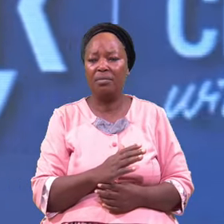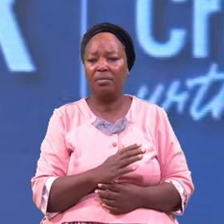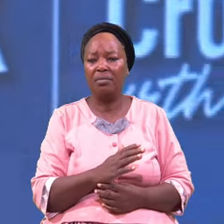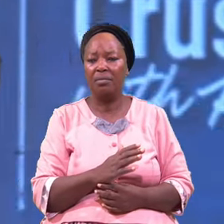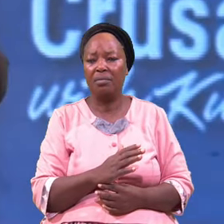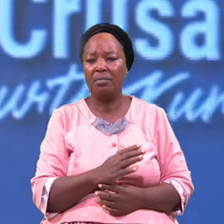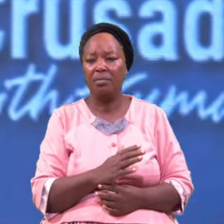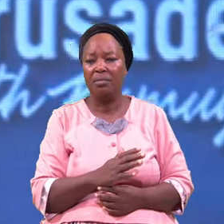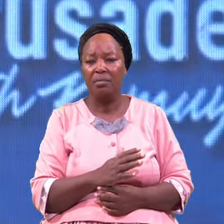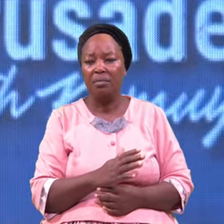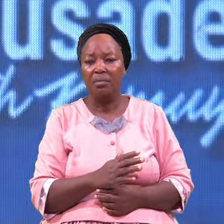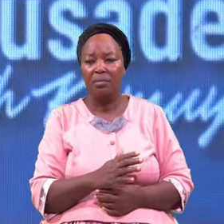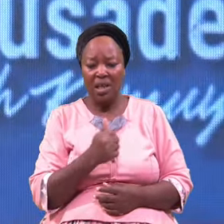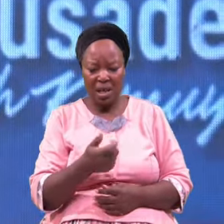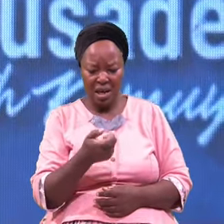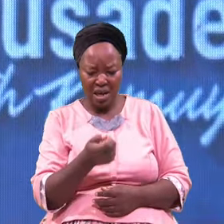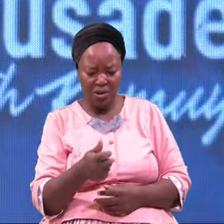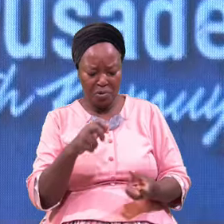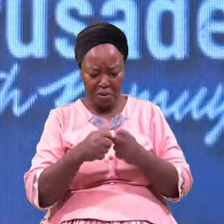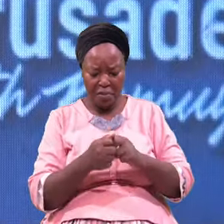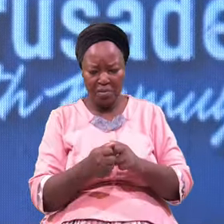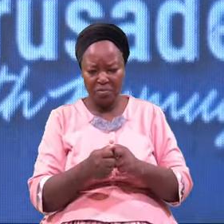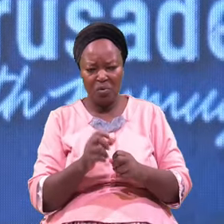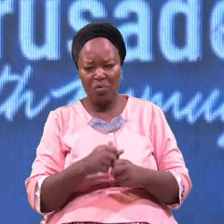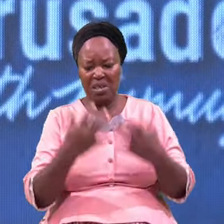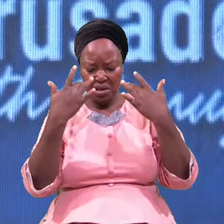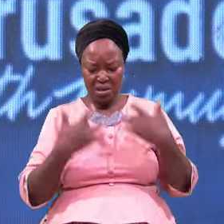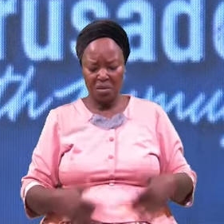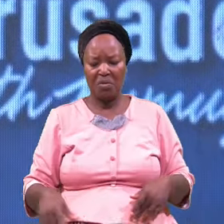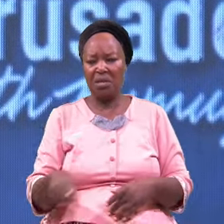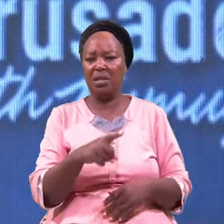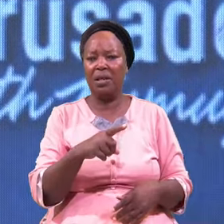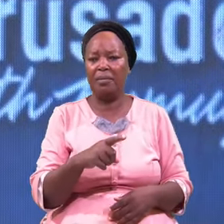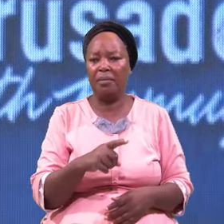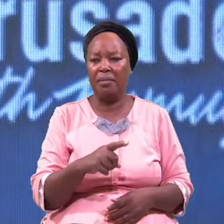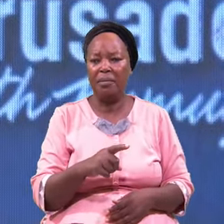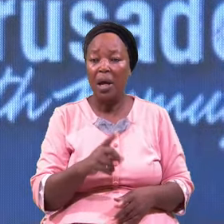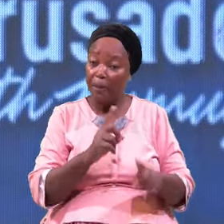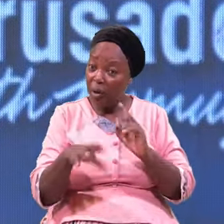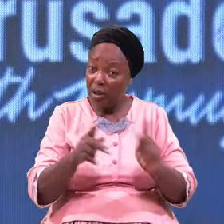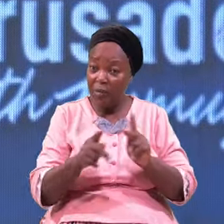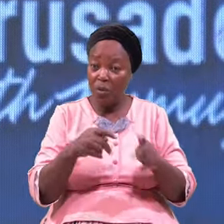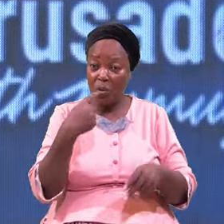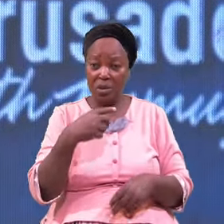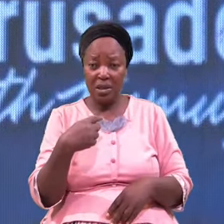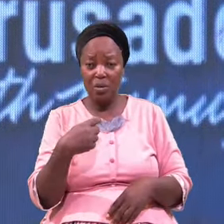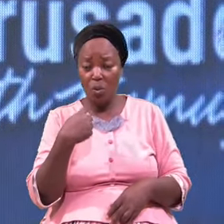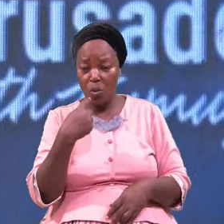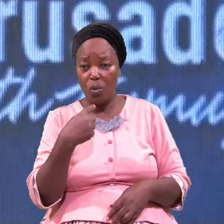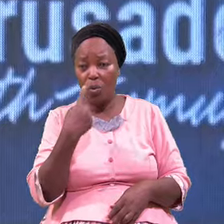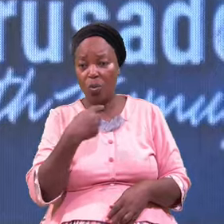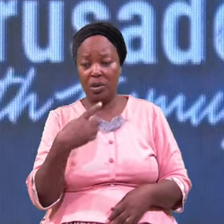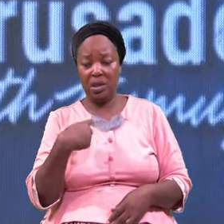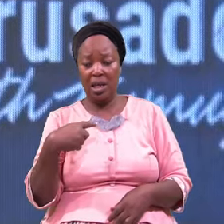A Little Wind Will Blow Them Up But The People Will Say If I Have To